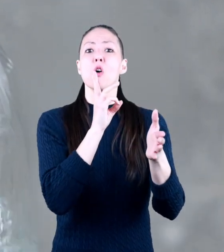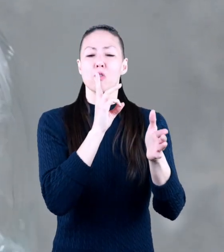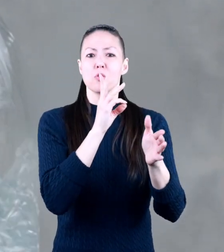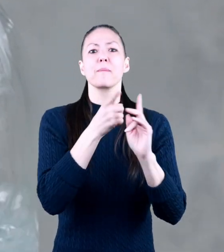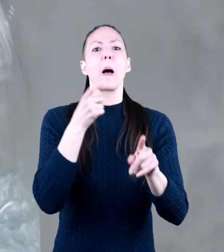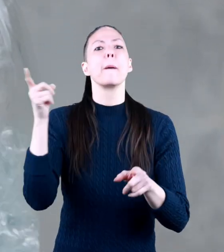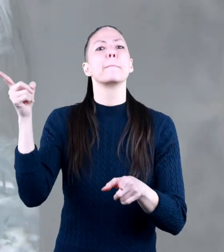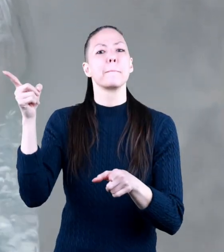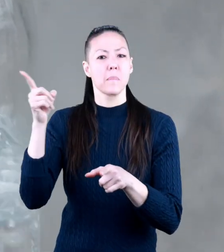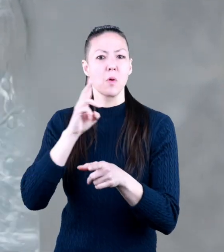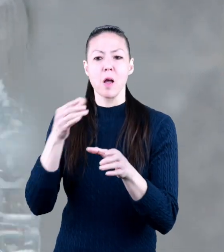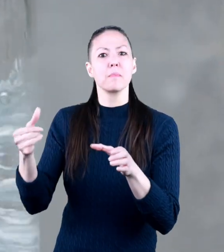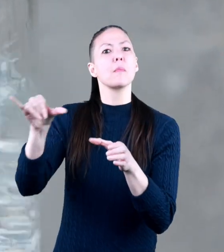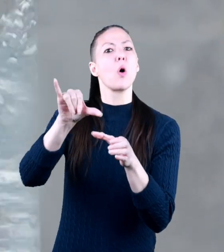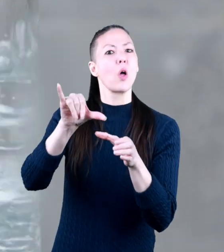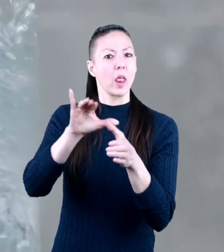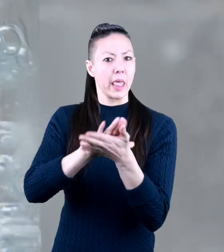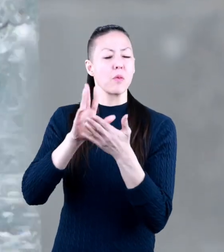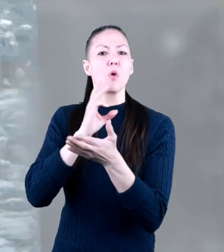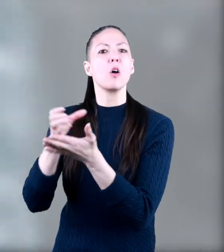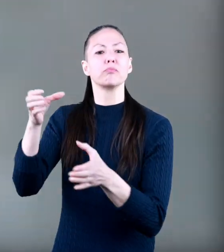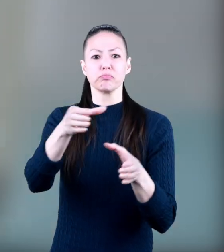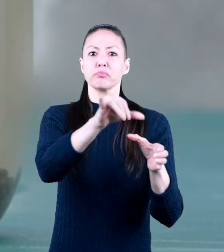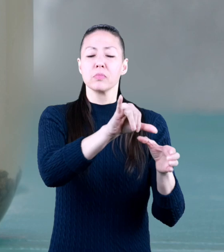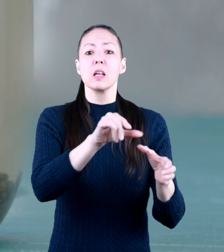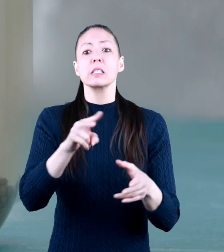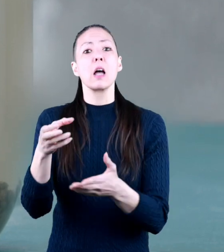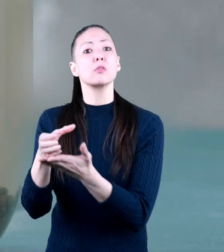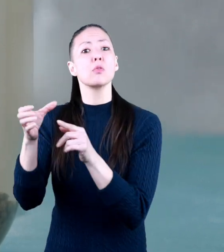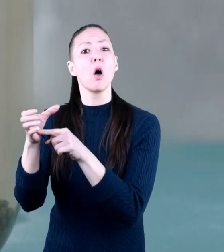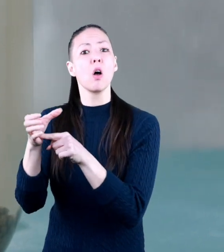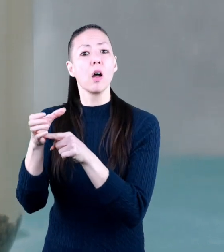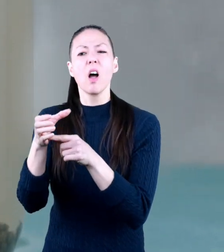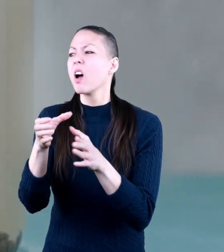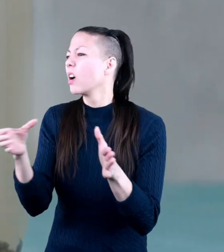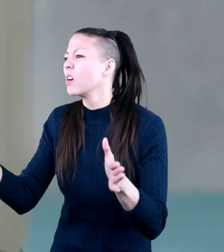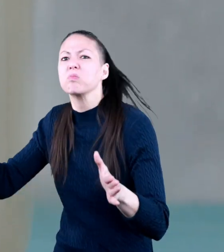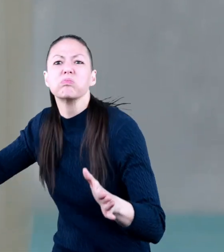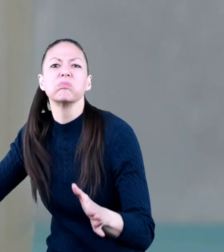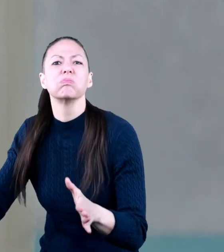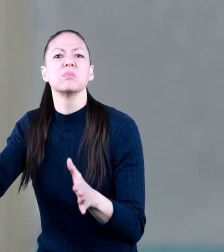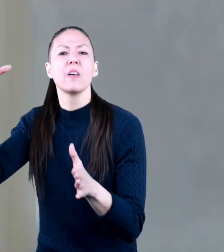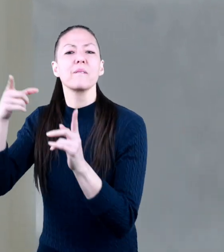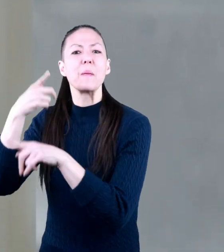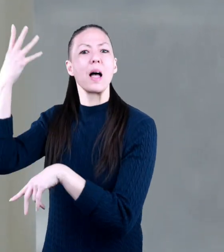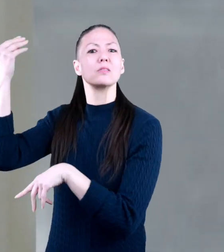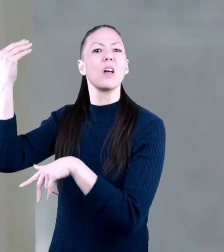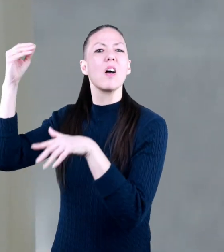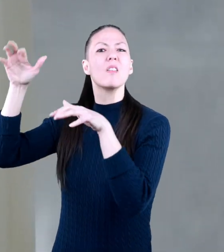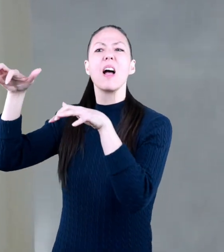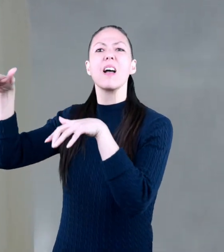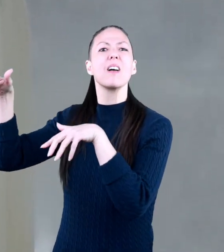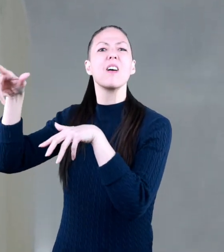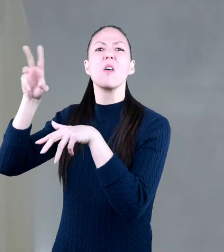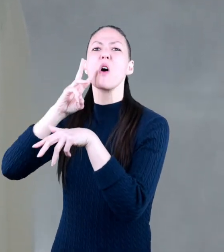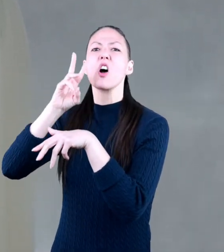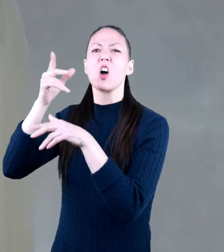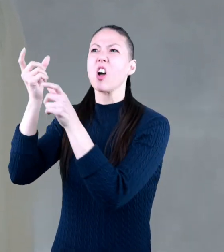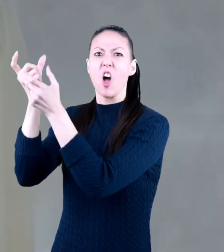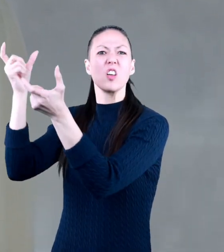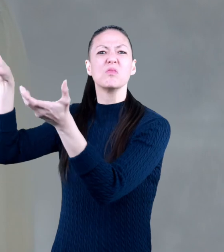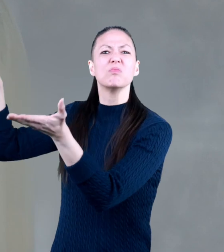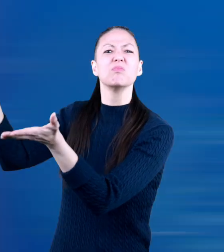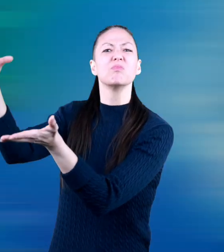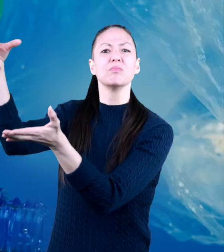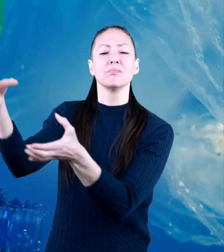water poured straight out of a sealed water bottle in the second jar you have water collected from the rain gutter outside